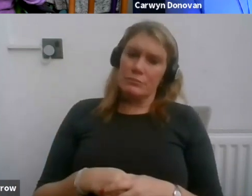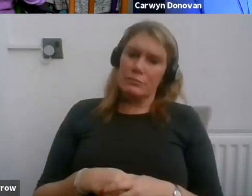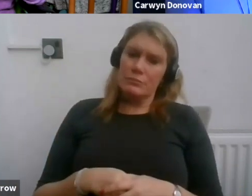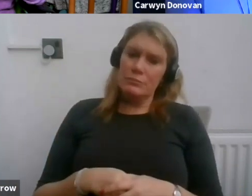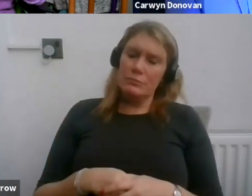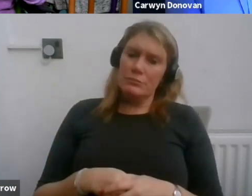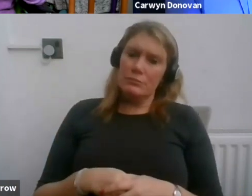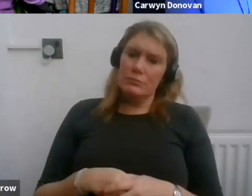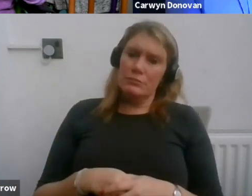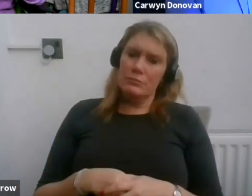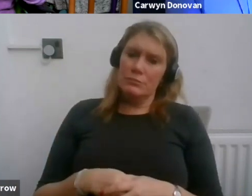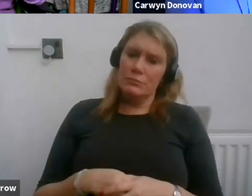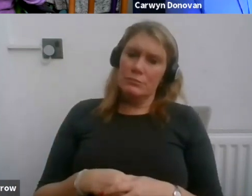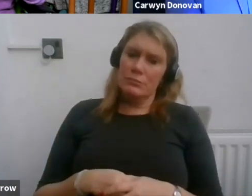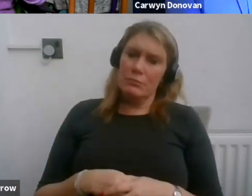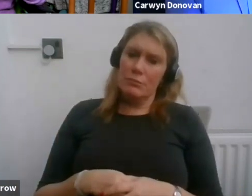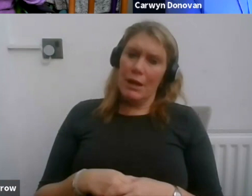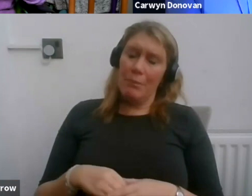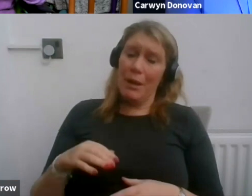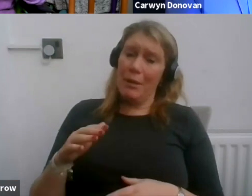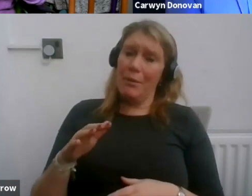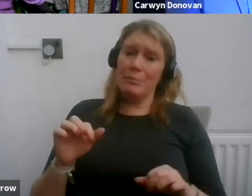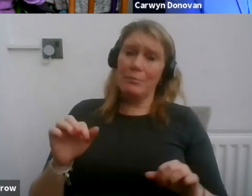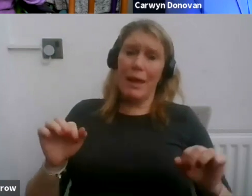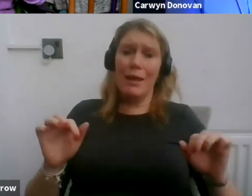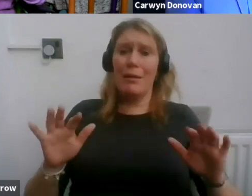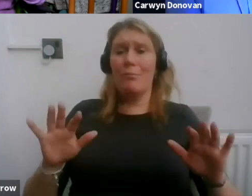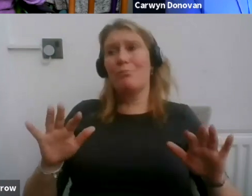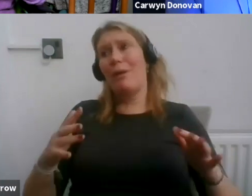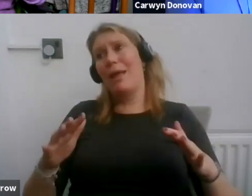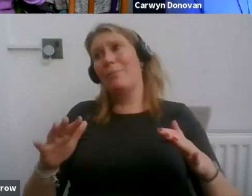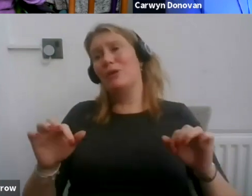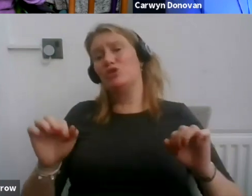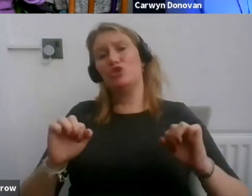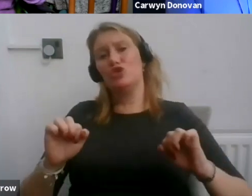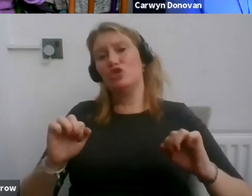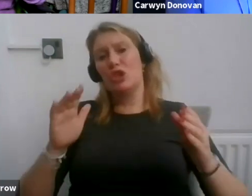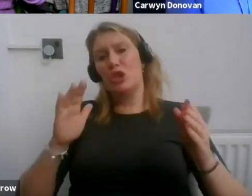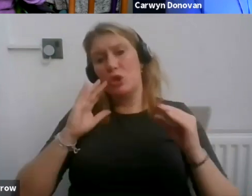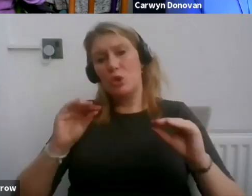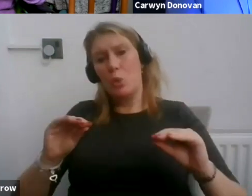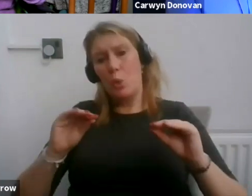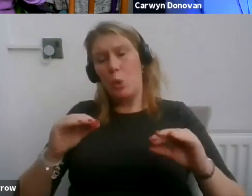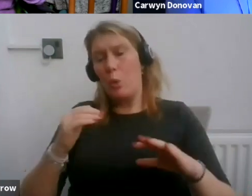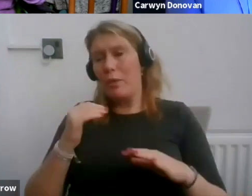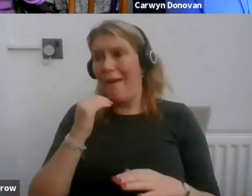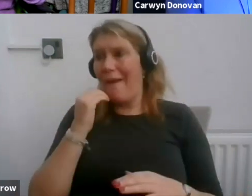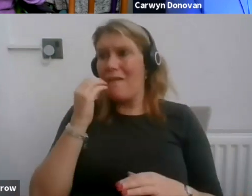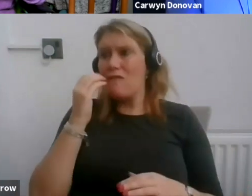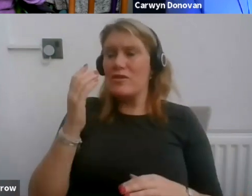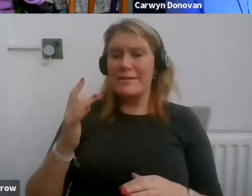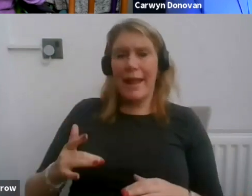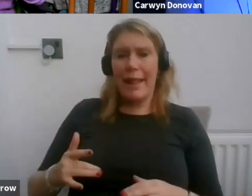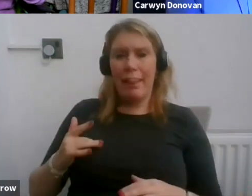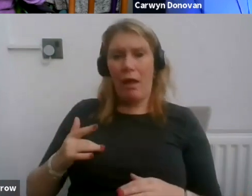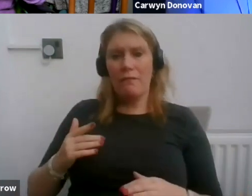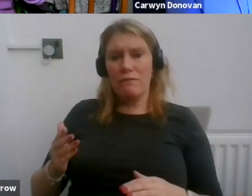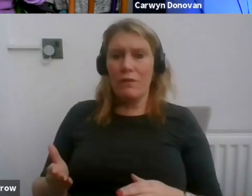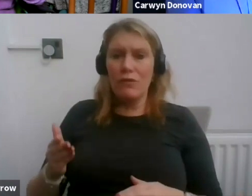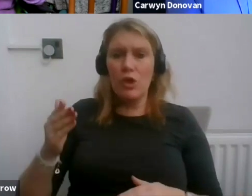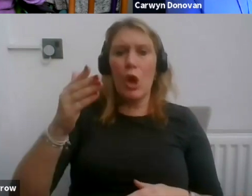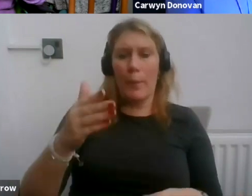may well not have taught you any of the day-to-day aspects of going to work.